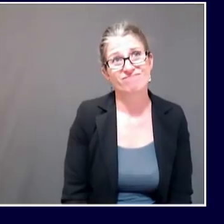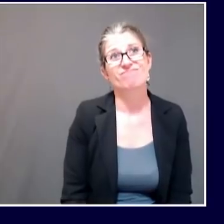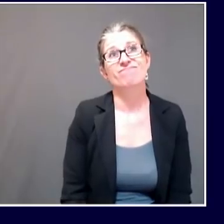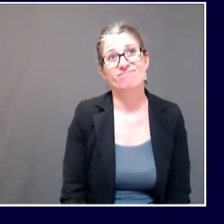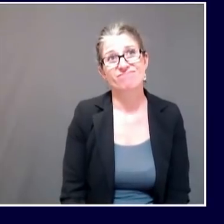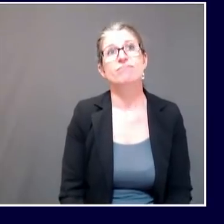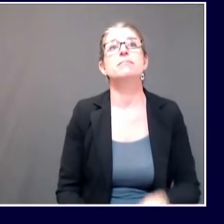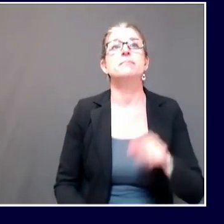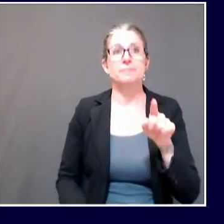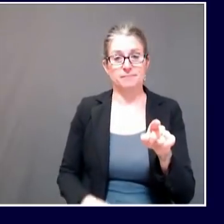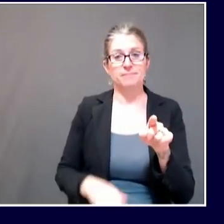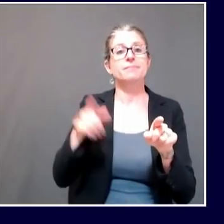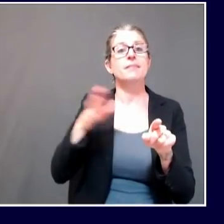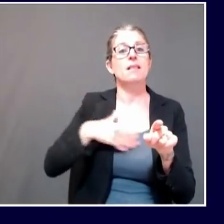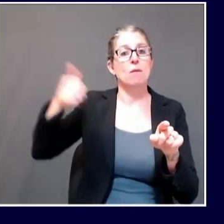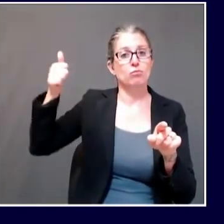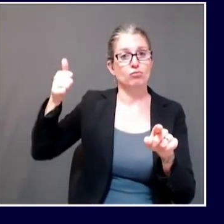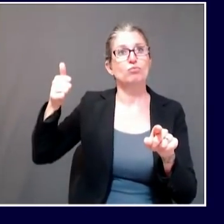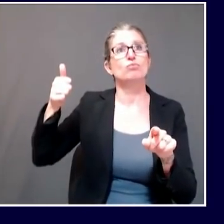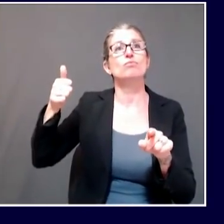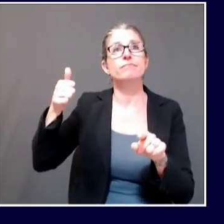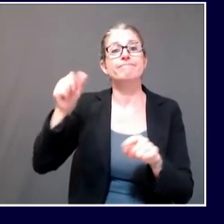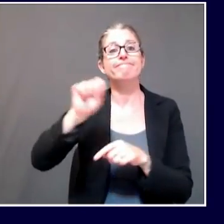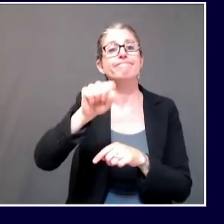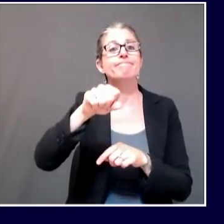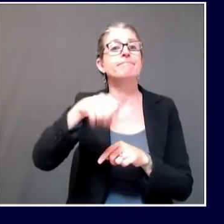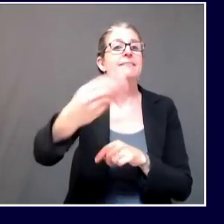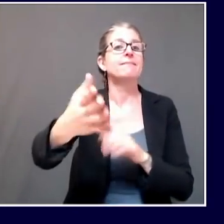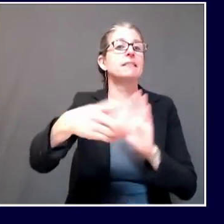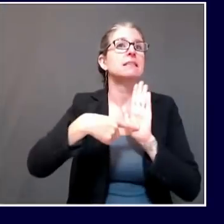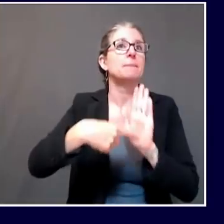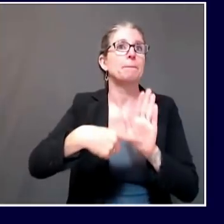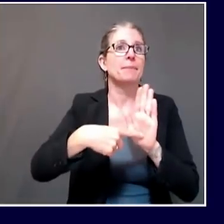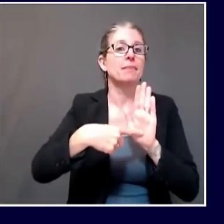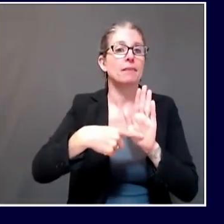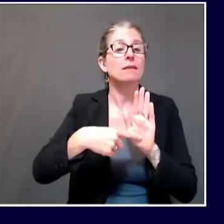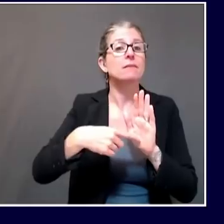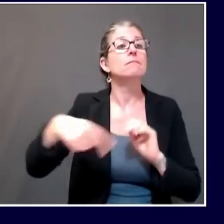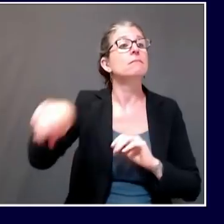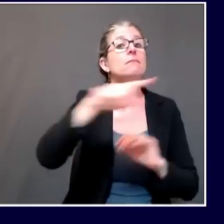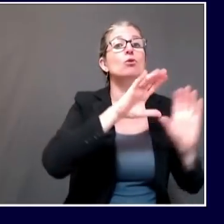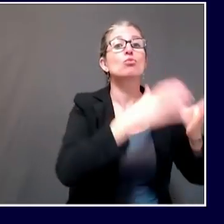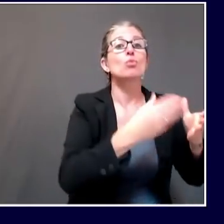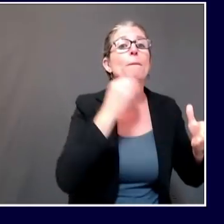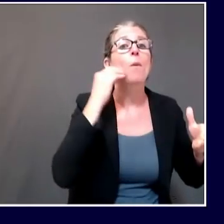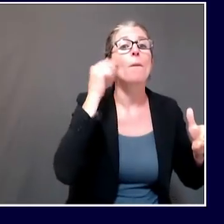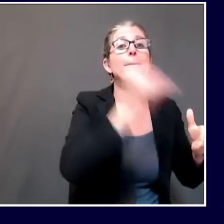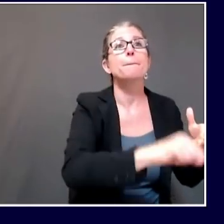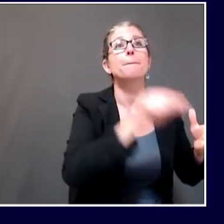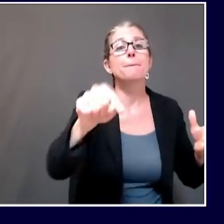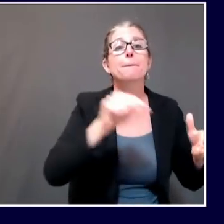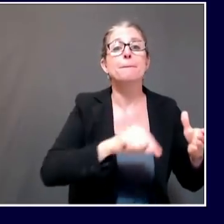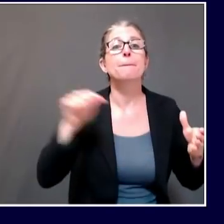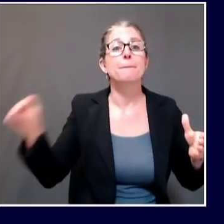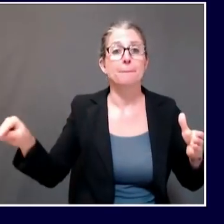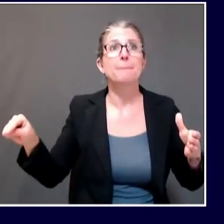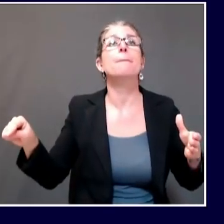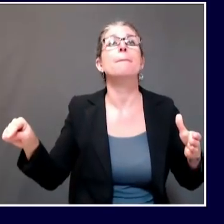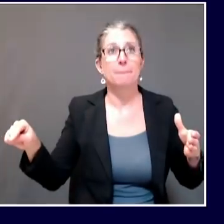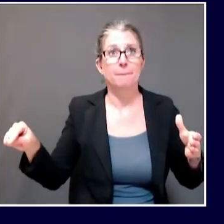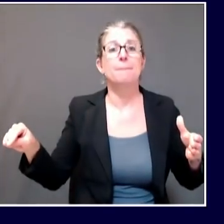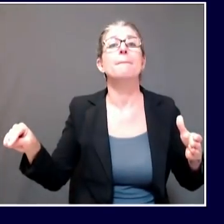we've had a number of group home outbreaks in the state of Maine during the course of this pandemic. The good news is we're down to maybe one